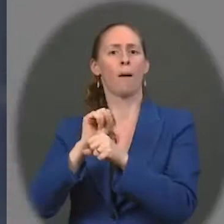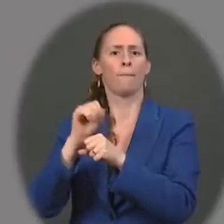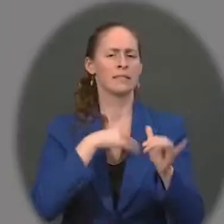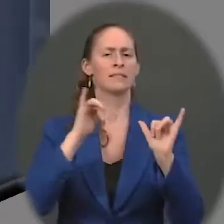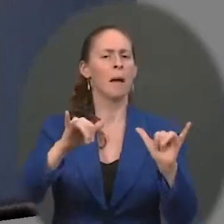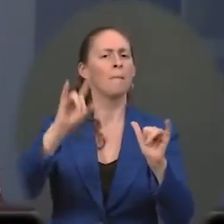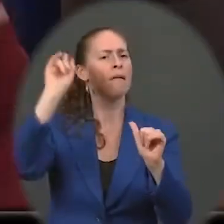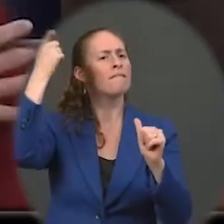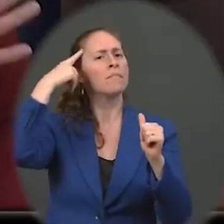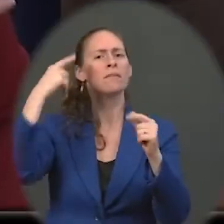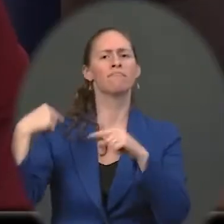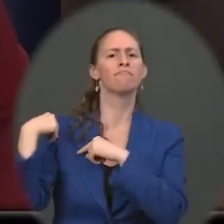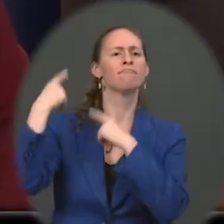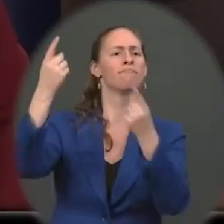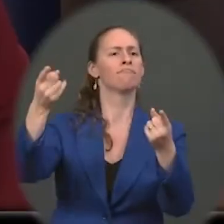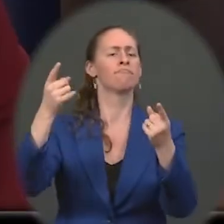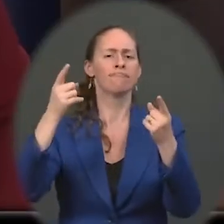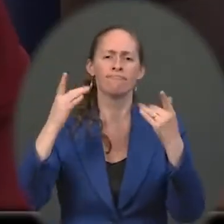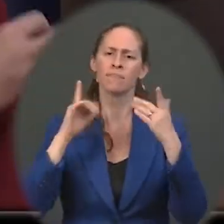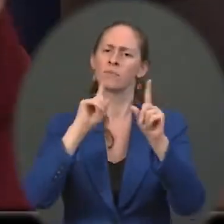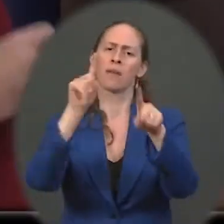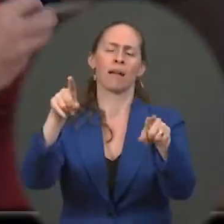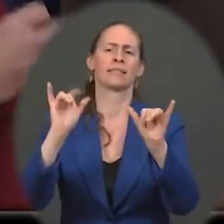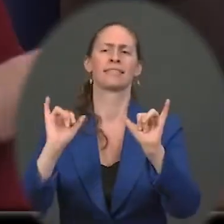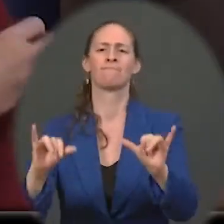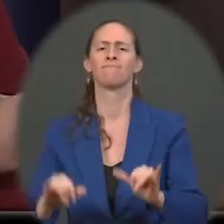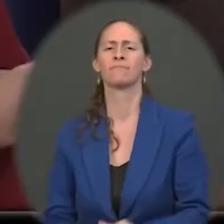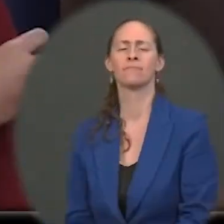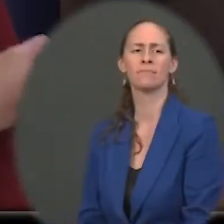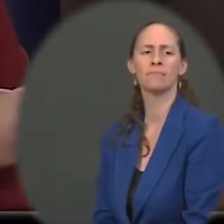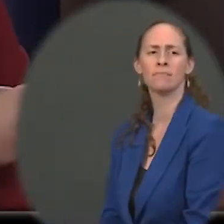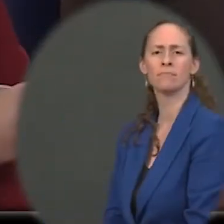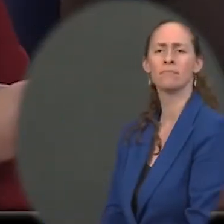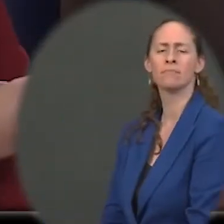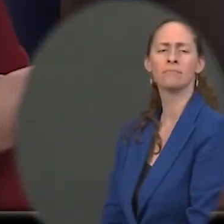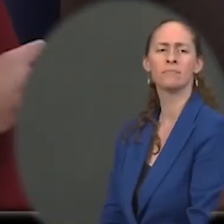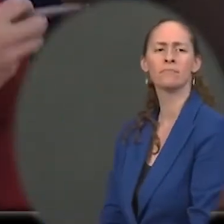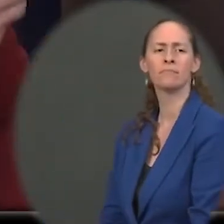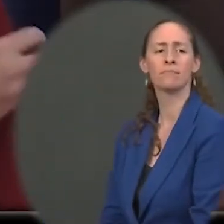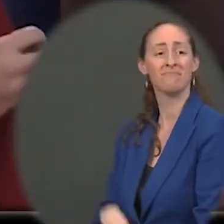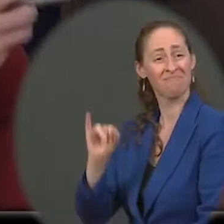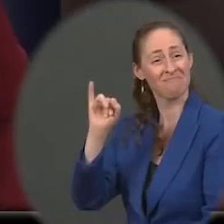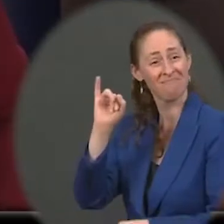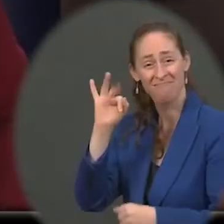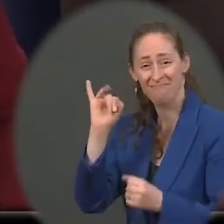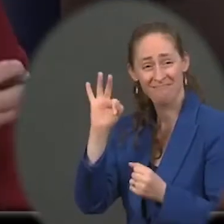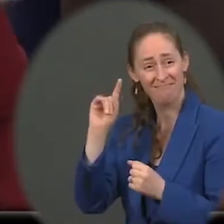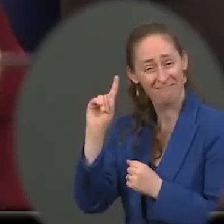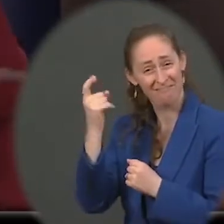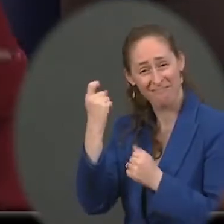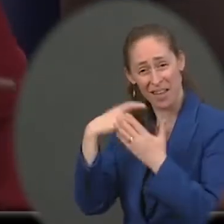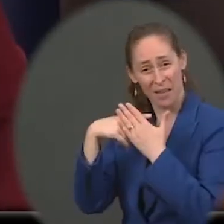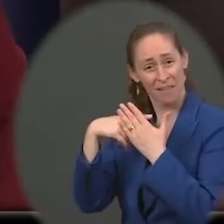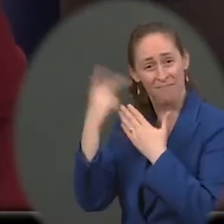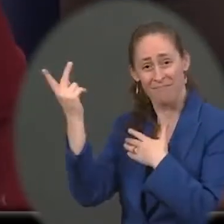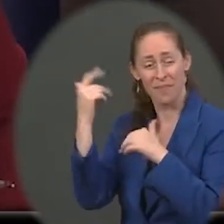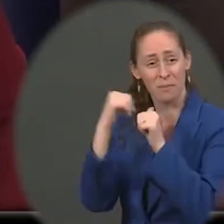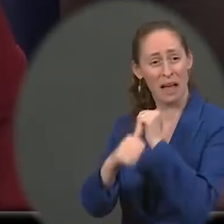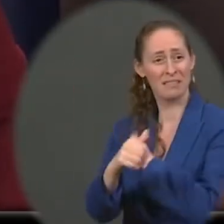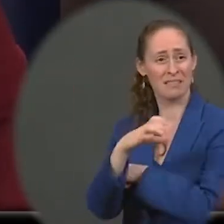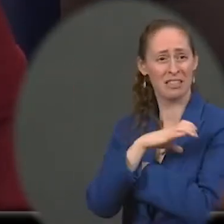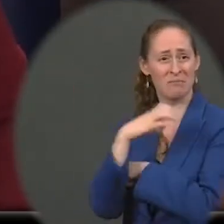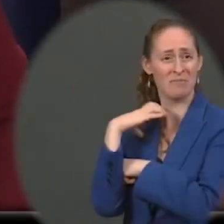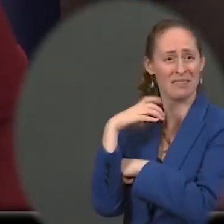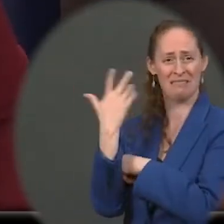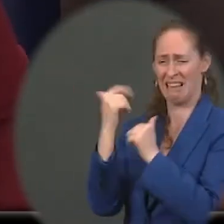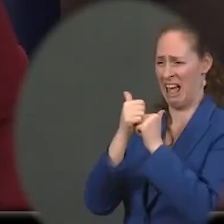Congress. The if he can't get his biggest climate priority passed through Congress, how can you point to the United States being a leader